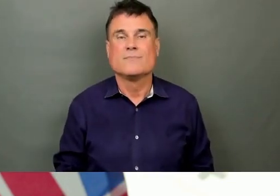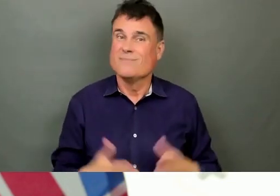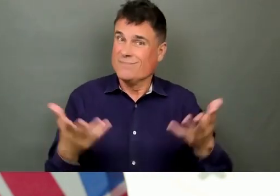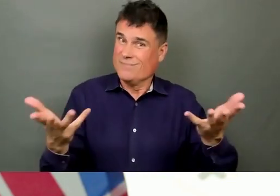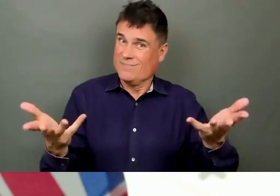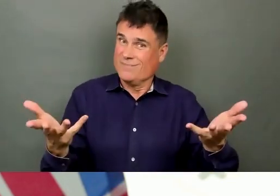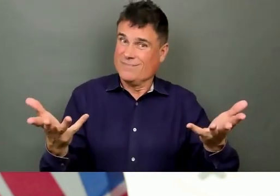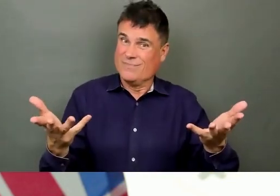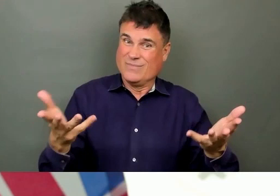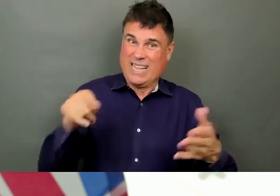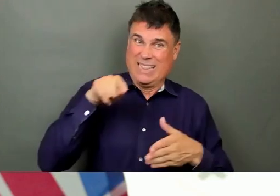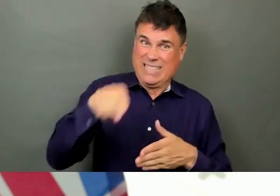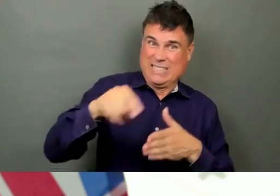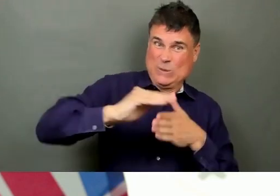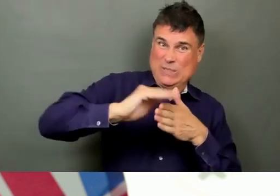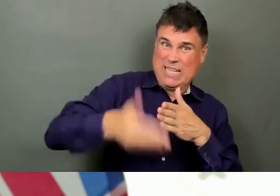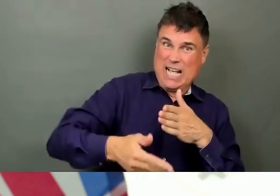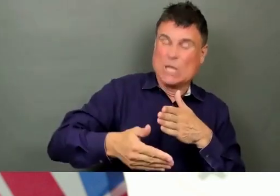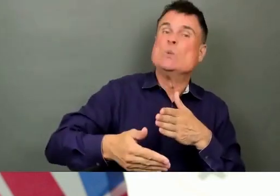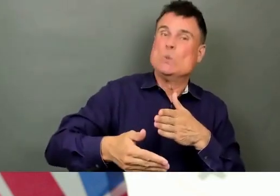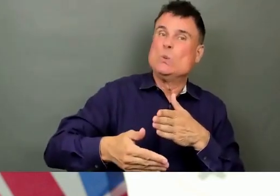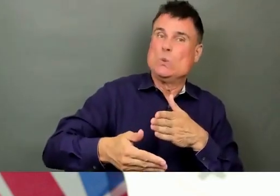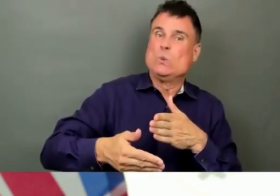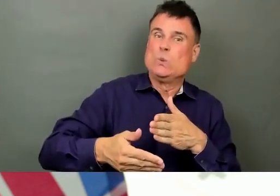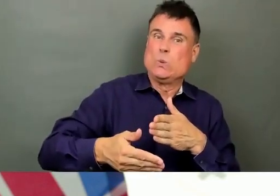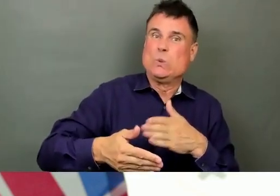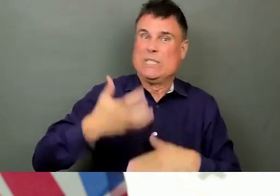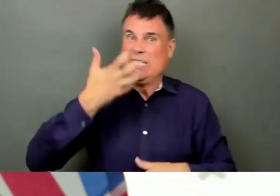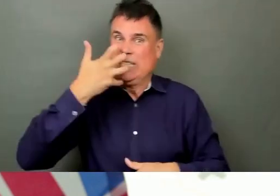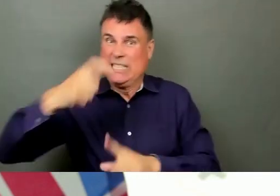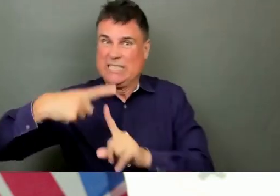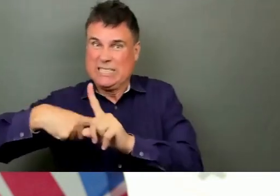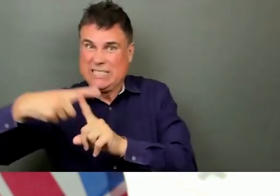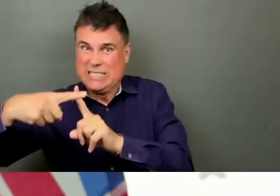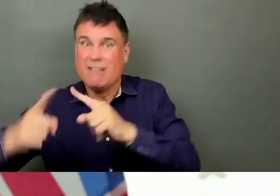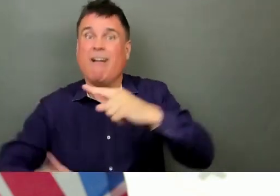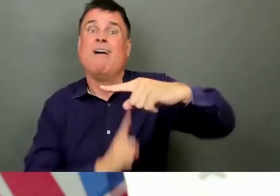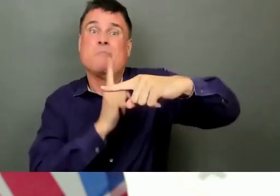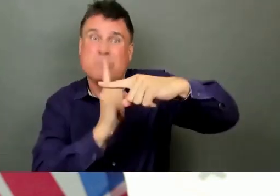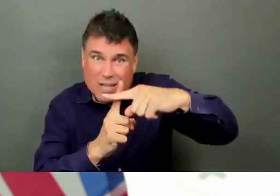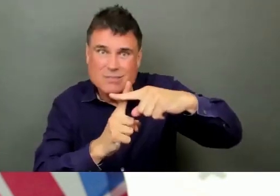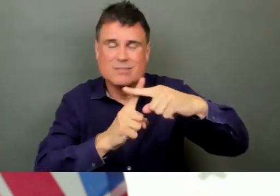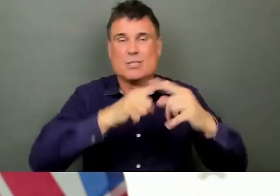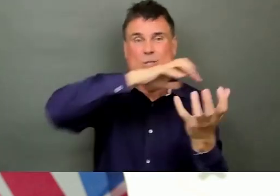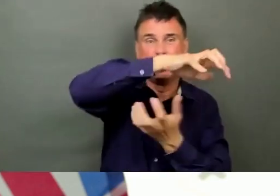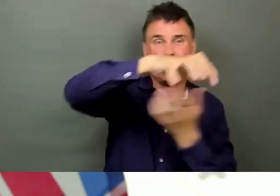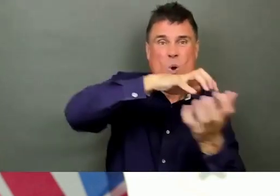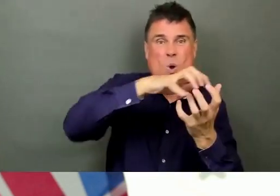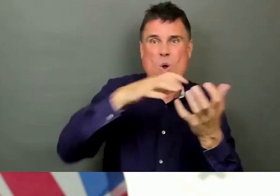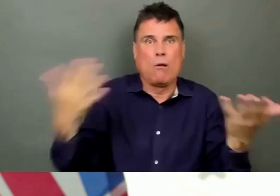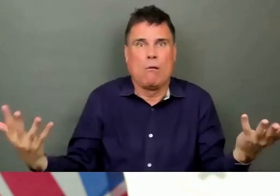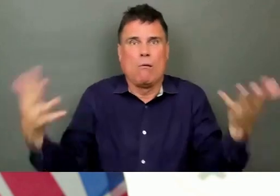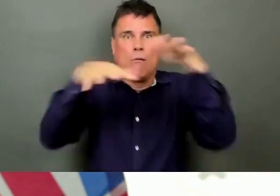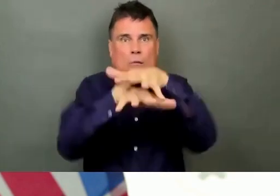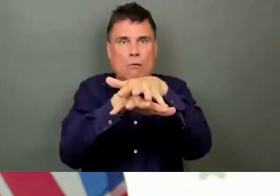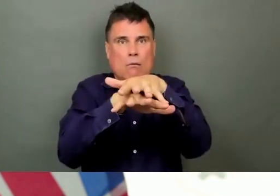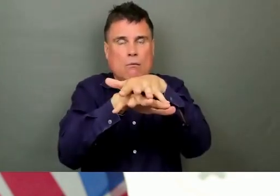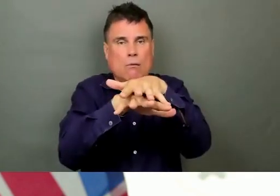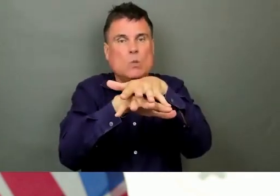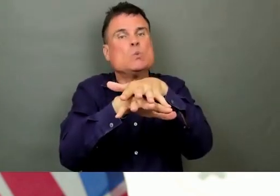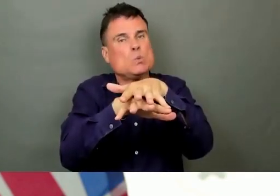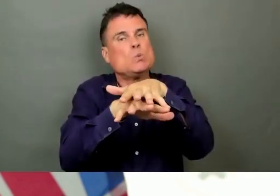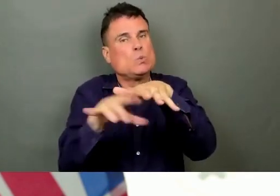all need to look out for each other and need to ensure that we're checking in with those people who are most at risk